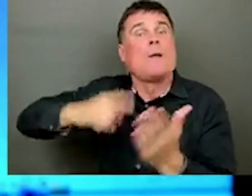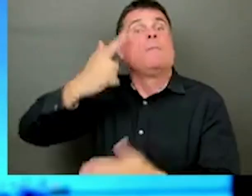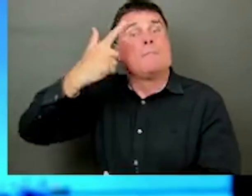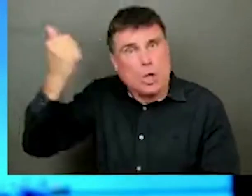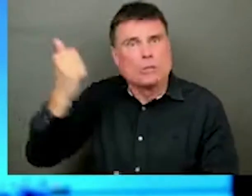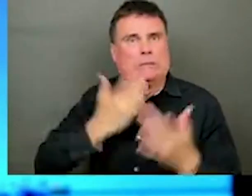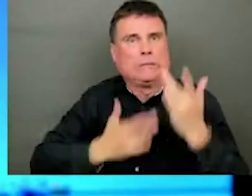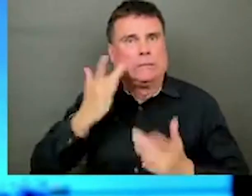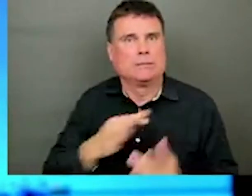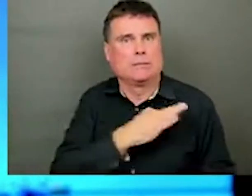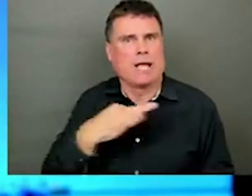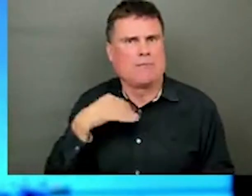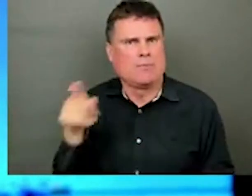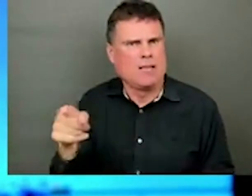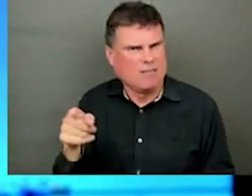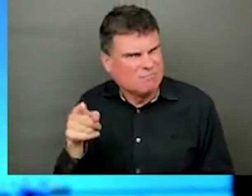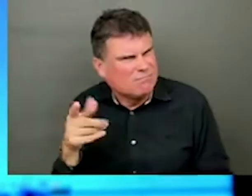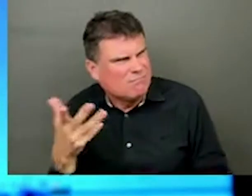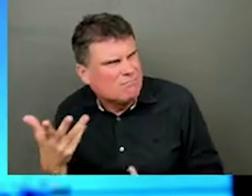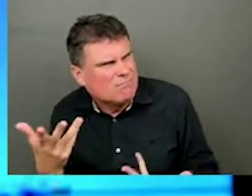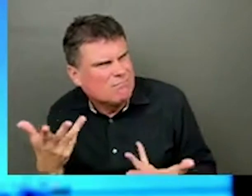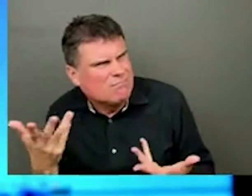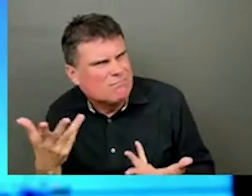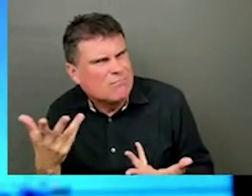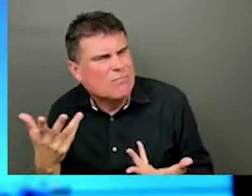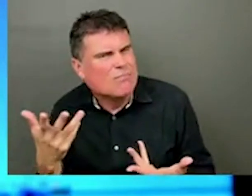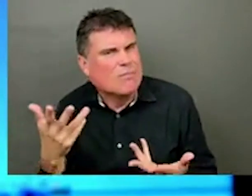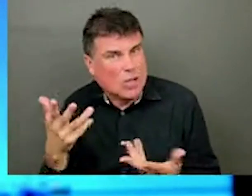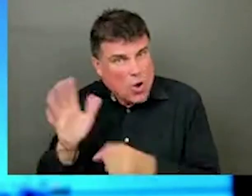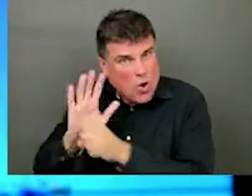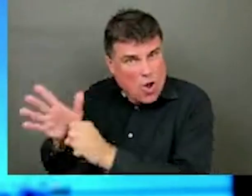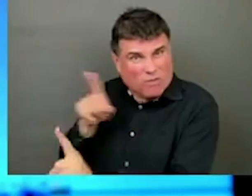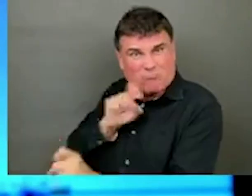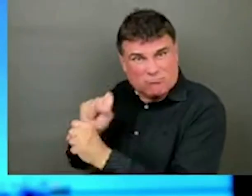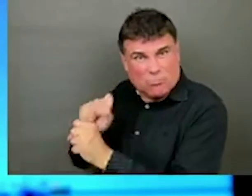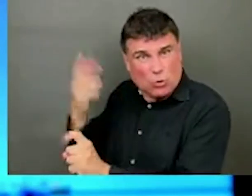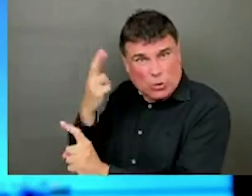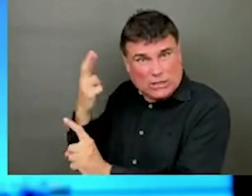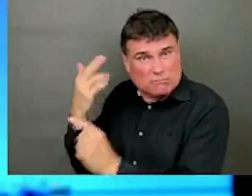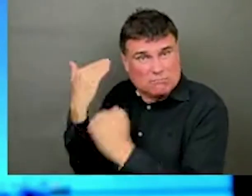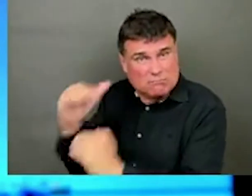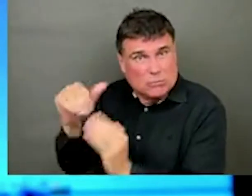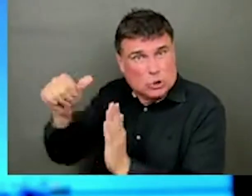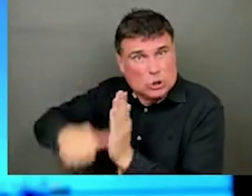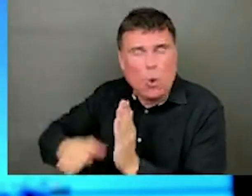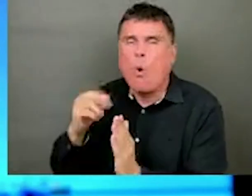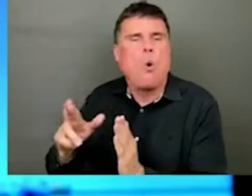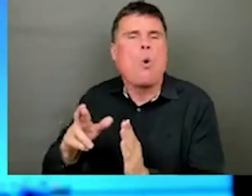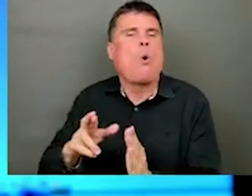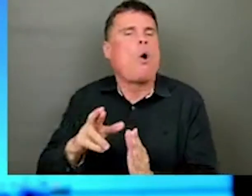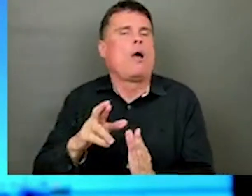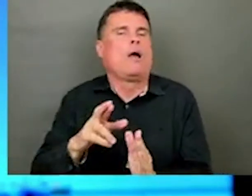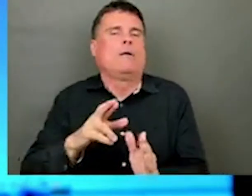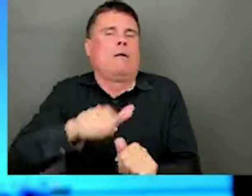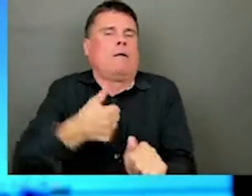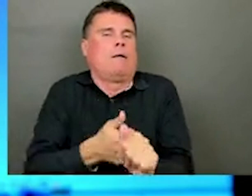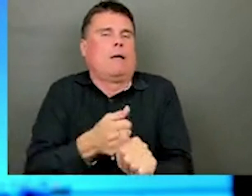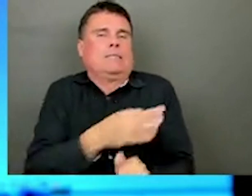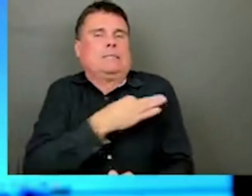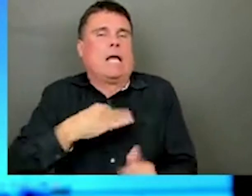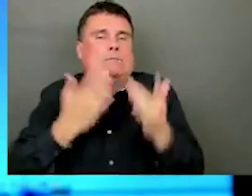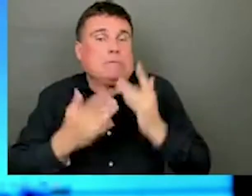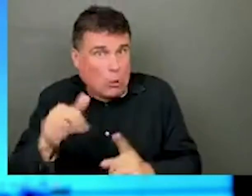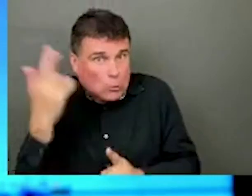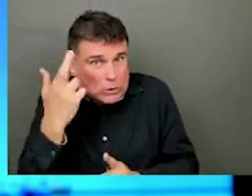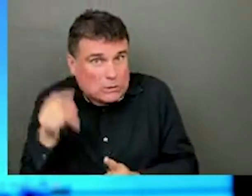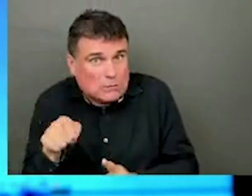matter of staffing issues that are having an impact right now? It is all of the above. As we know, there's been a number of different issues in the interior in